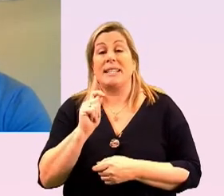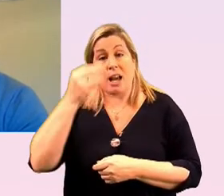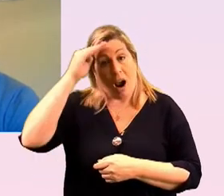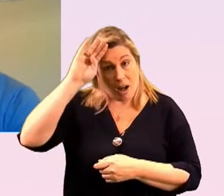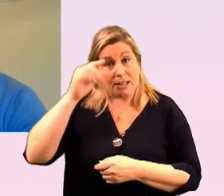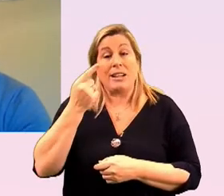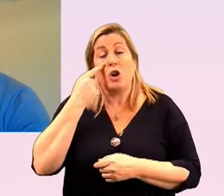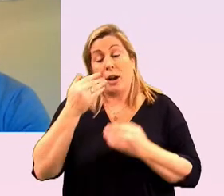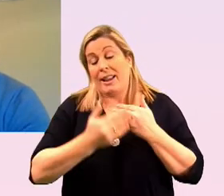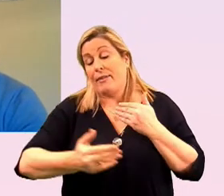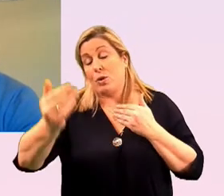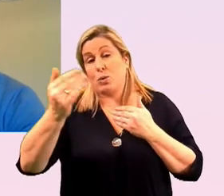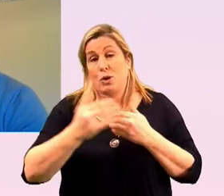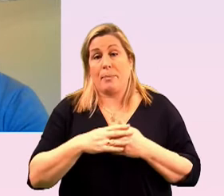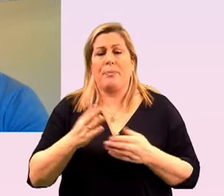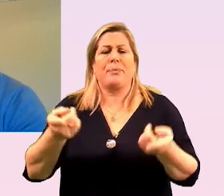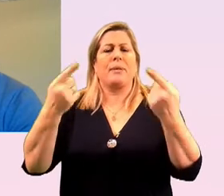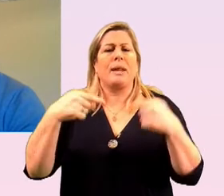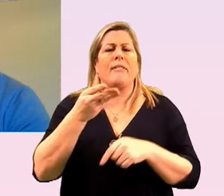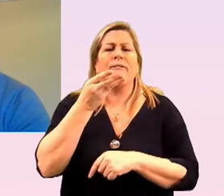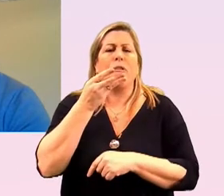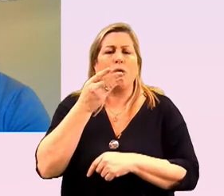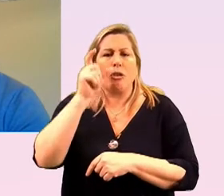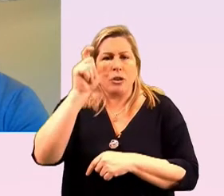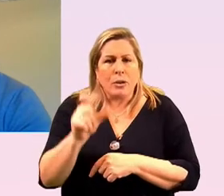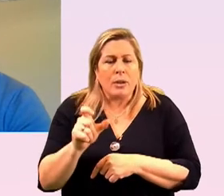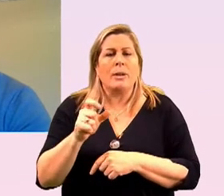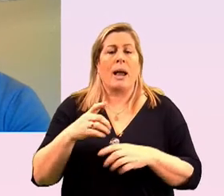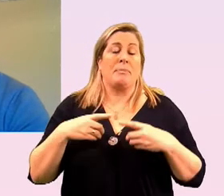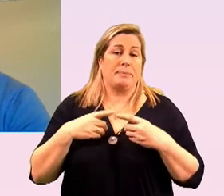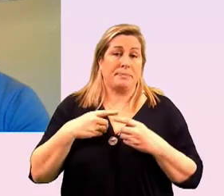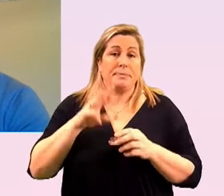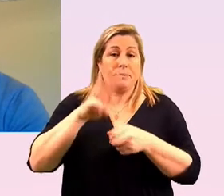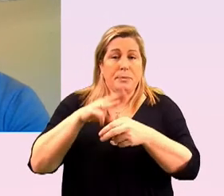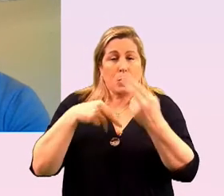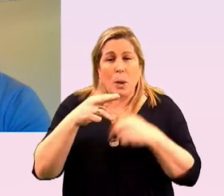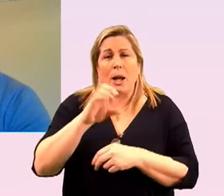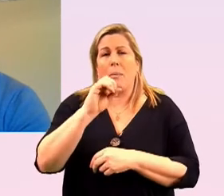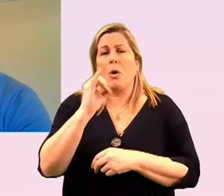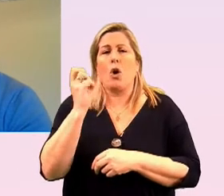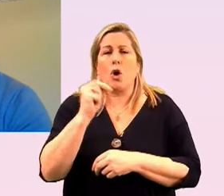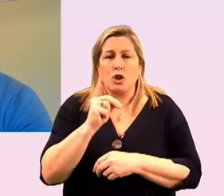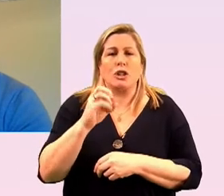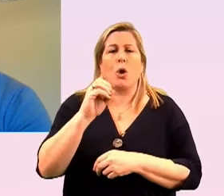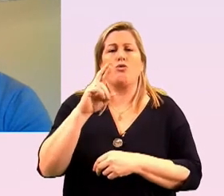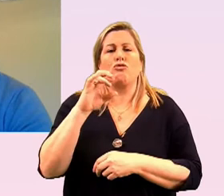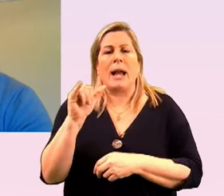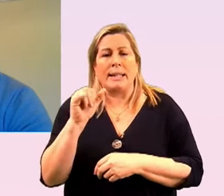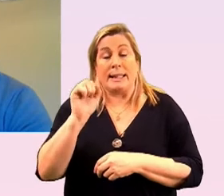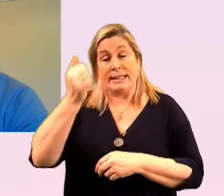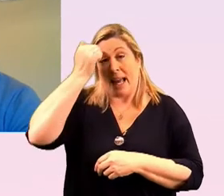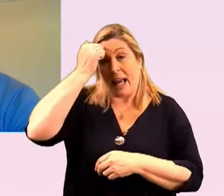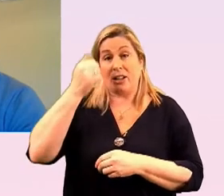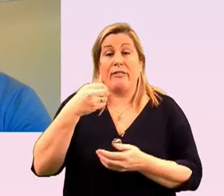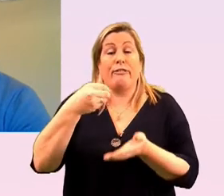looking to the future our fourth speaker i'm delighted to welcome is ushin o'reilly and ushin is the head of fundraising and